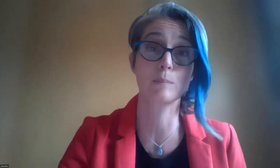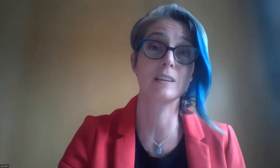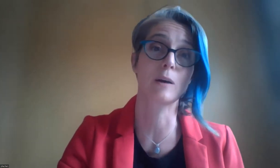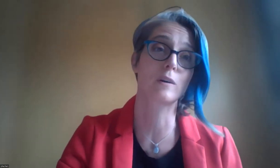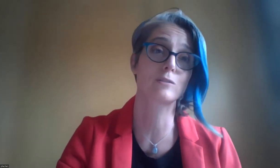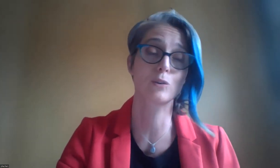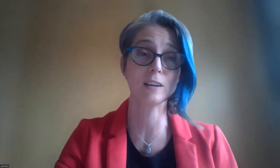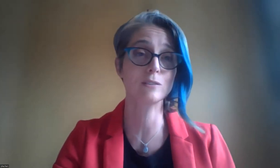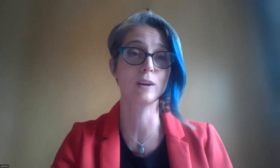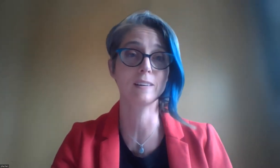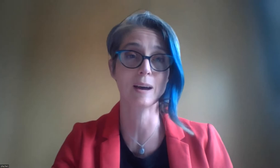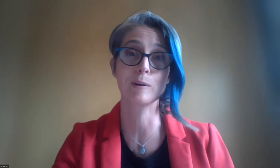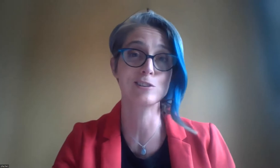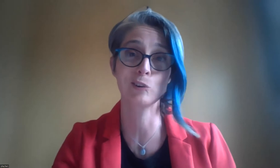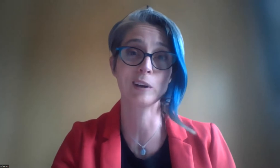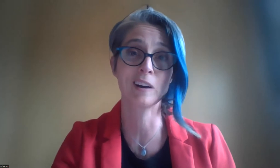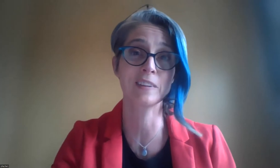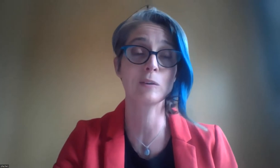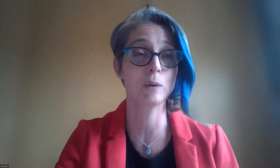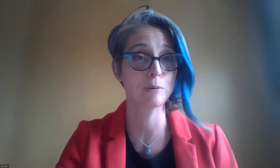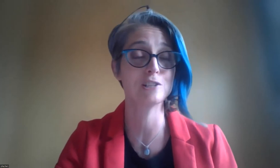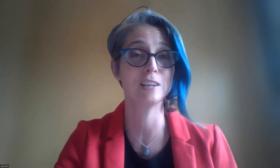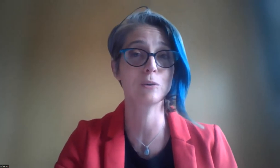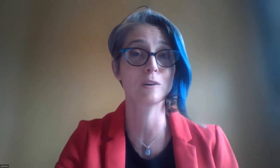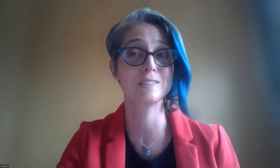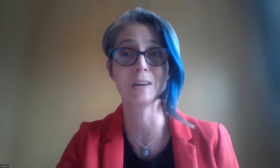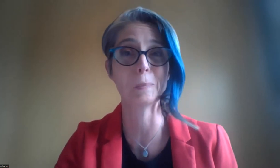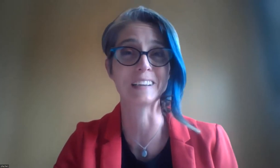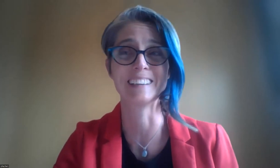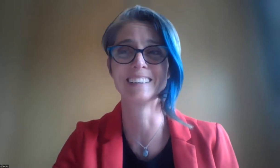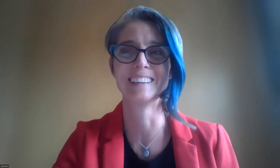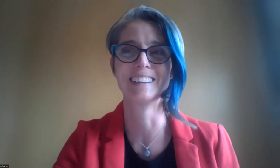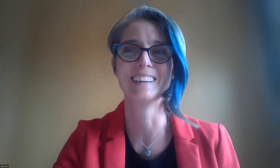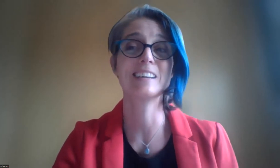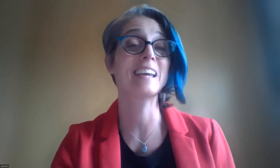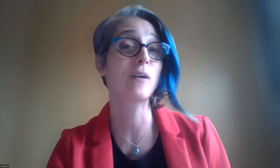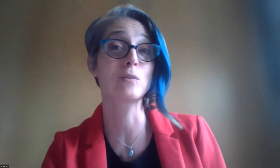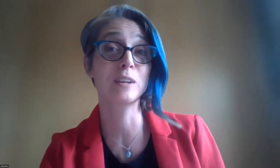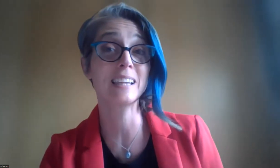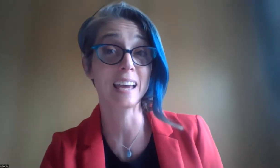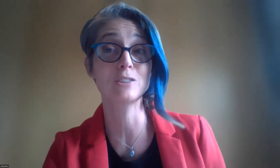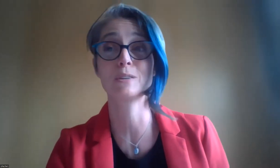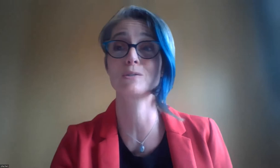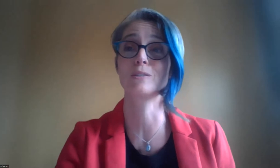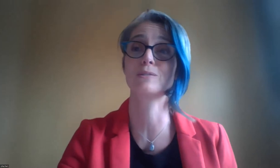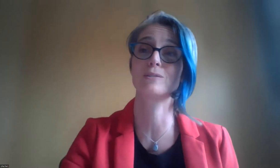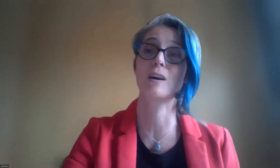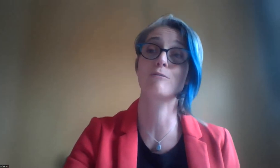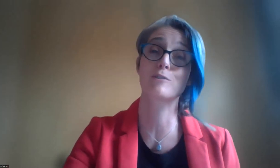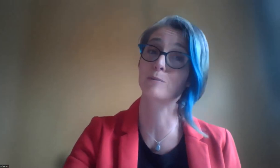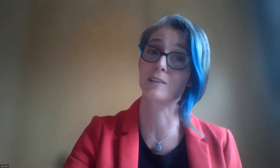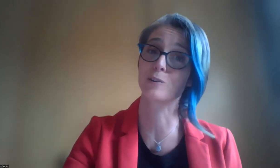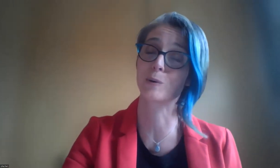Accessibility Network. So lots of great collaboration going on there and we appreciate the words in the opening. Now, I'd really like to introduce